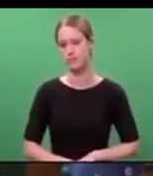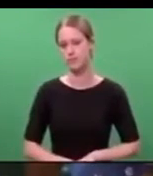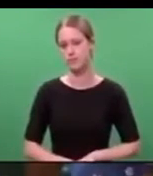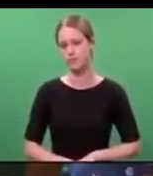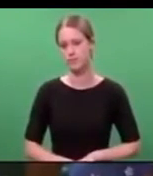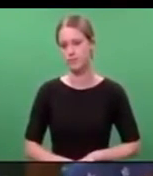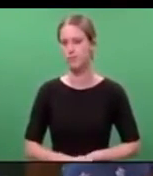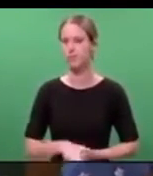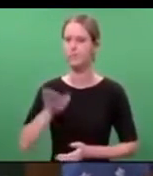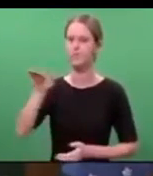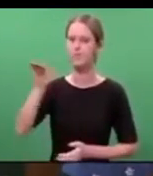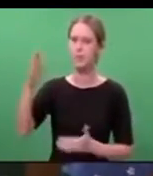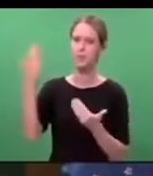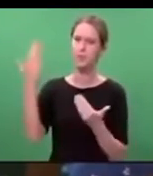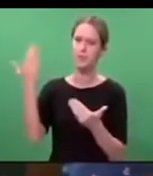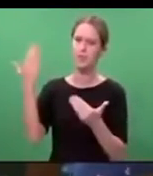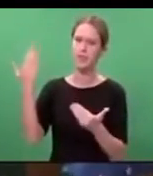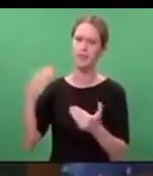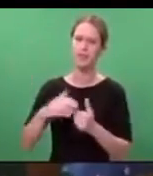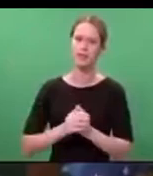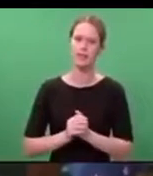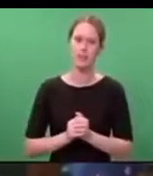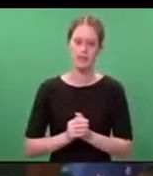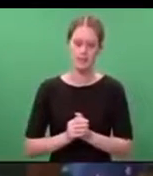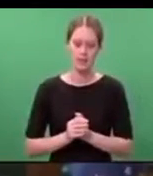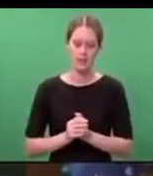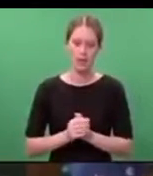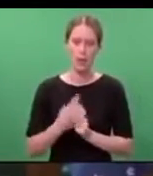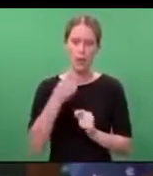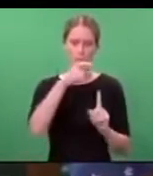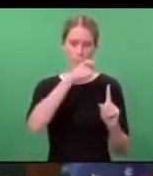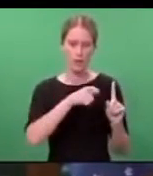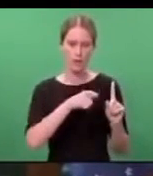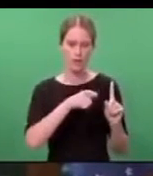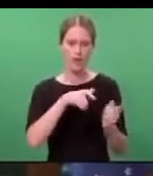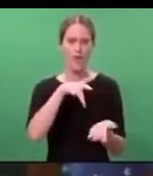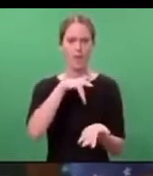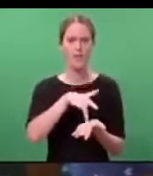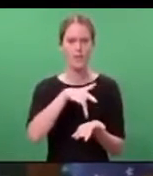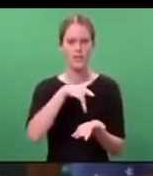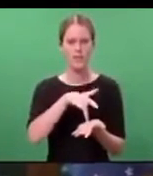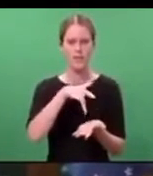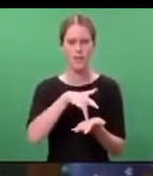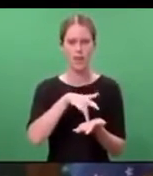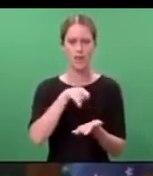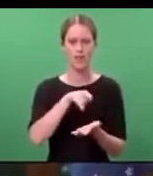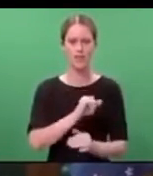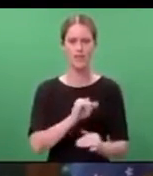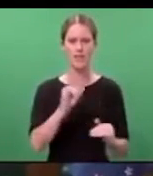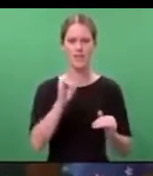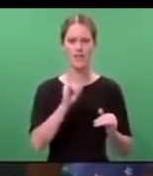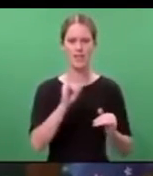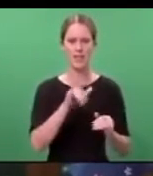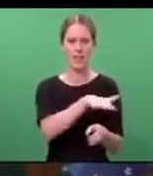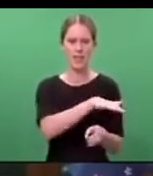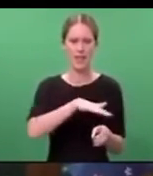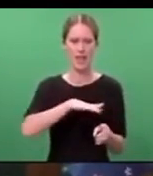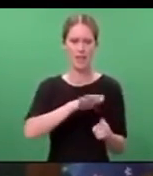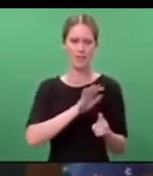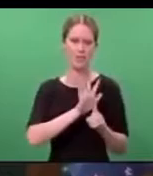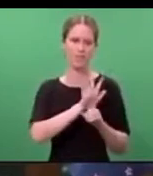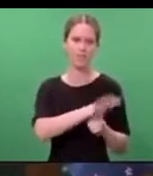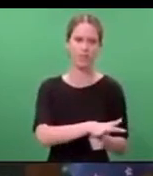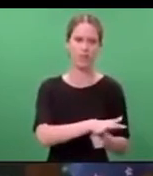Mr Speaker, there is one person at the centre of this terror attack against our Muslim